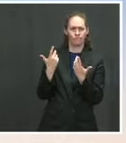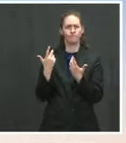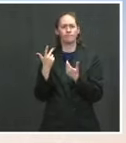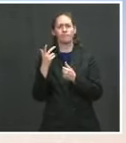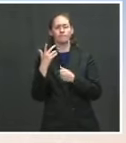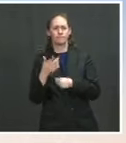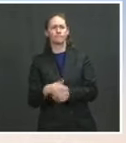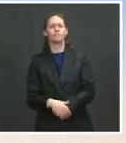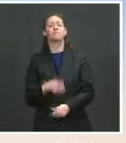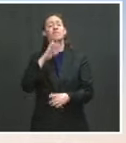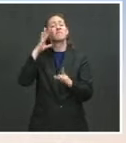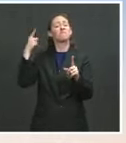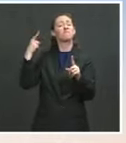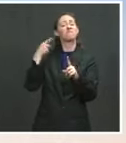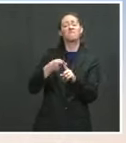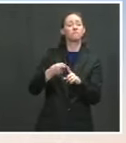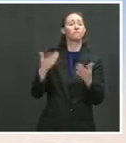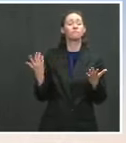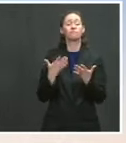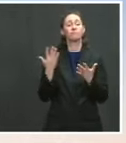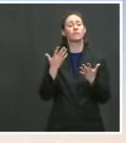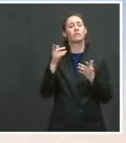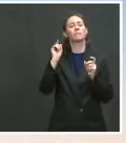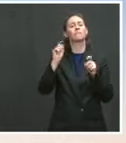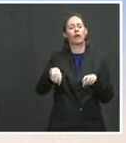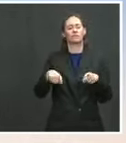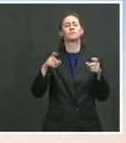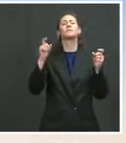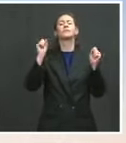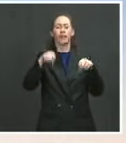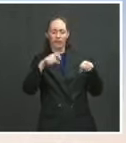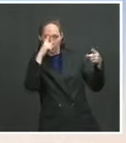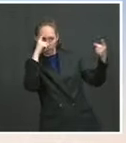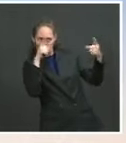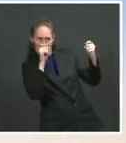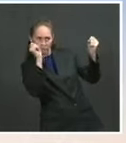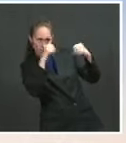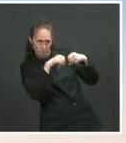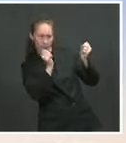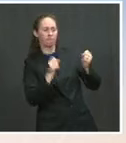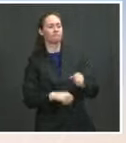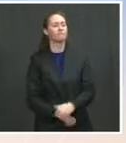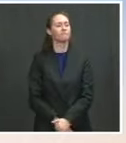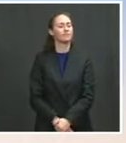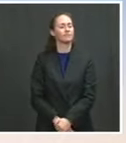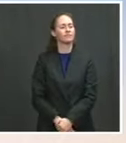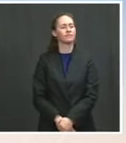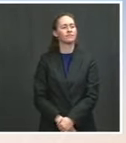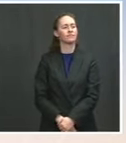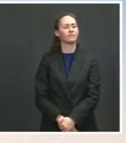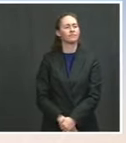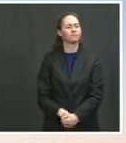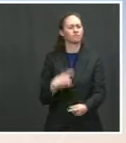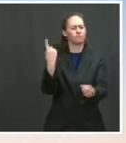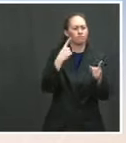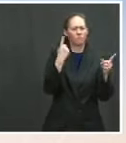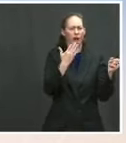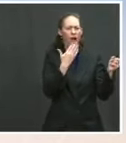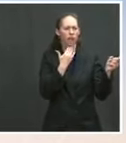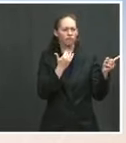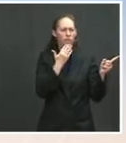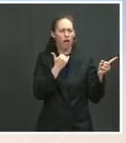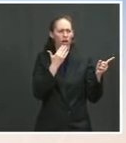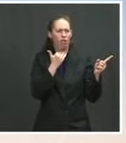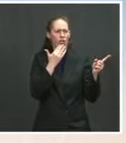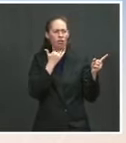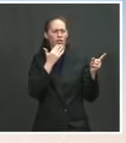negotiators should be able to agree to. And lastly, Israel seems to be on the cusp of a new Prime Minister. What's at stake for the United States here? Does policy